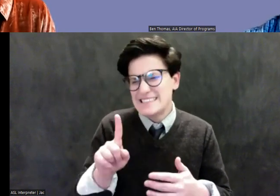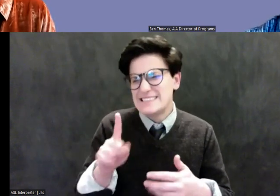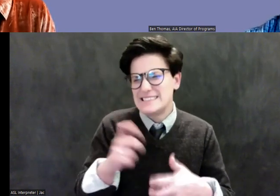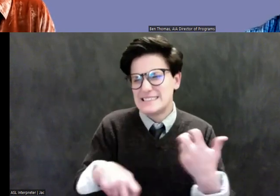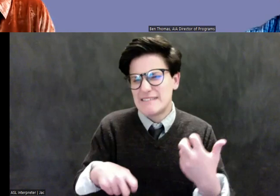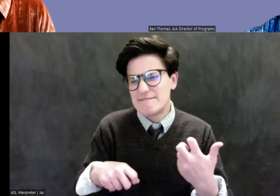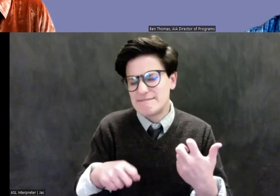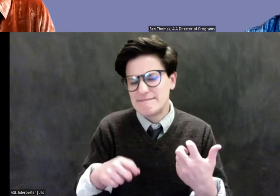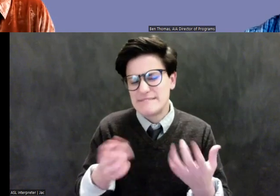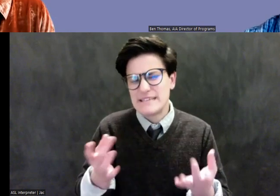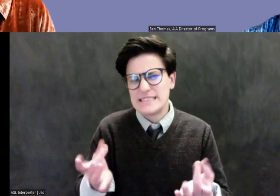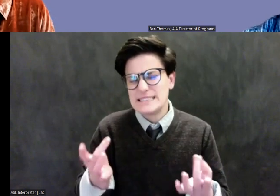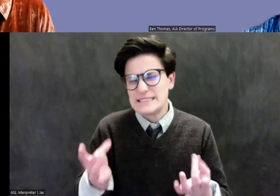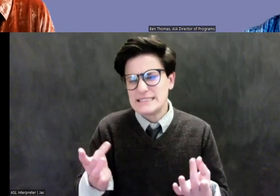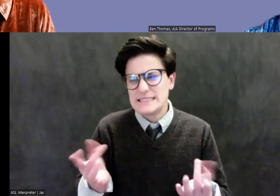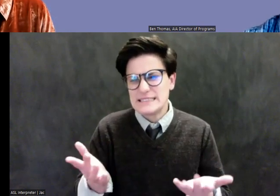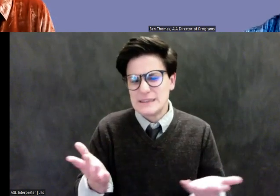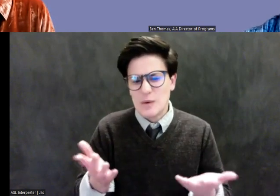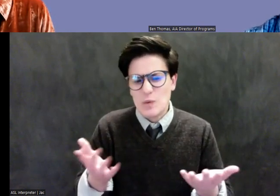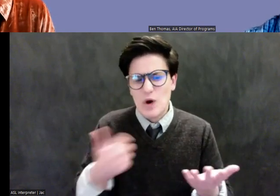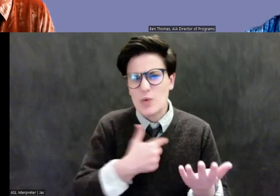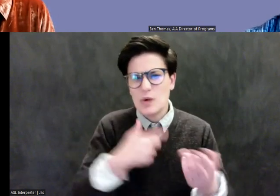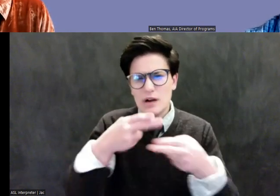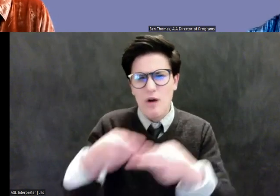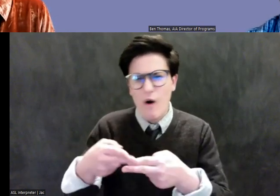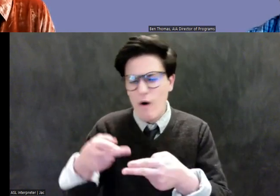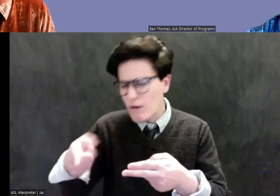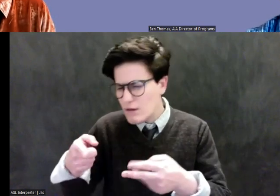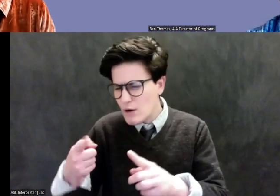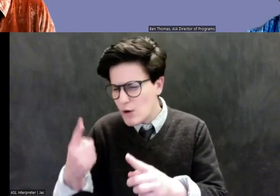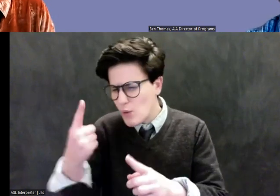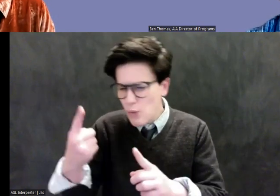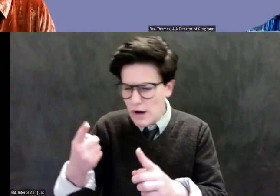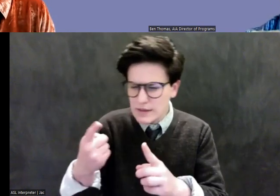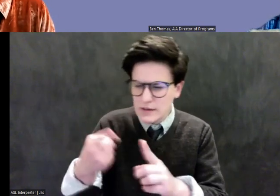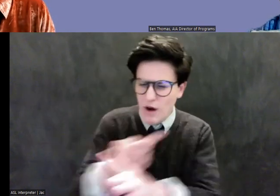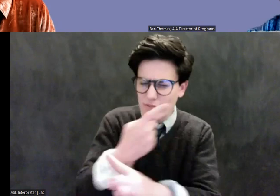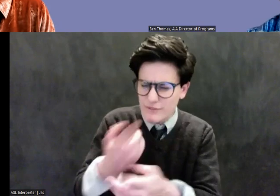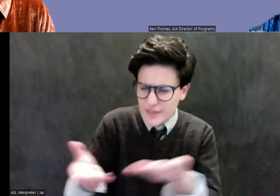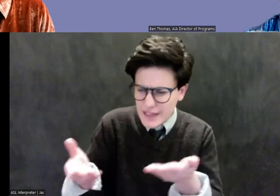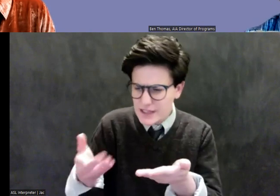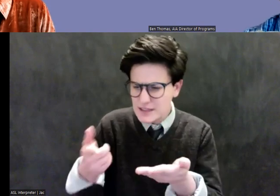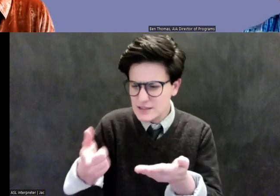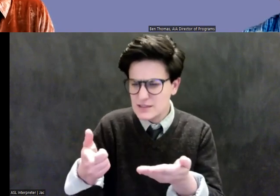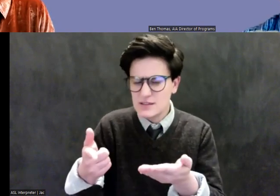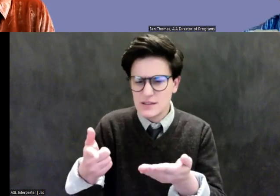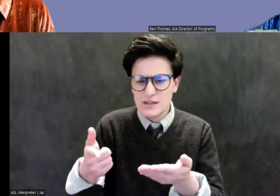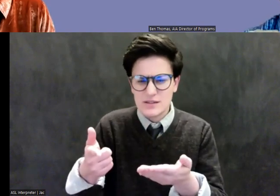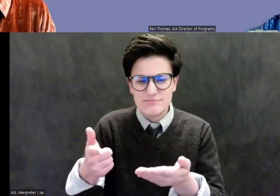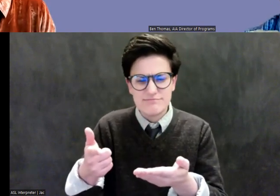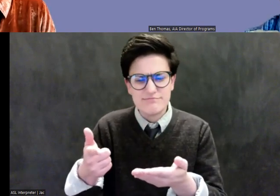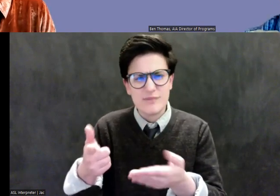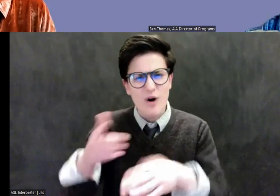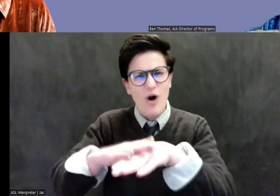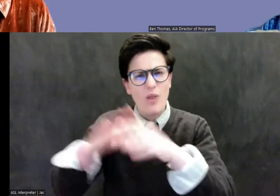what has been called, um, these orphan objects that are on the market without a history. What do you do with them? Um, it's an important question,